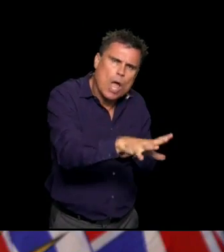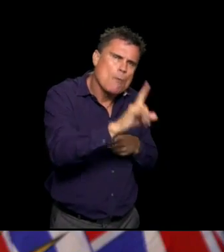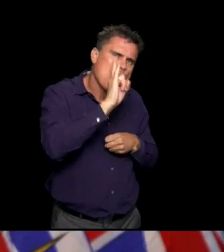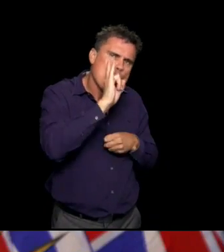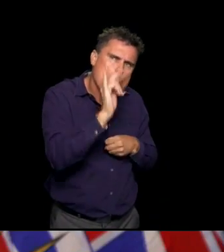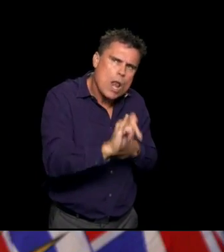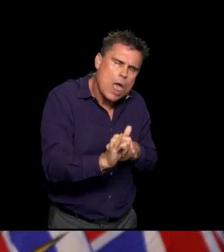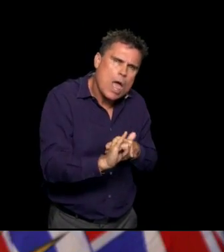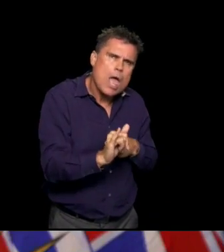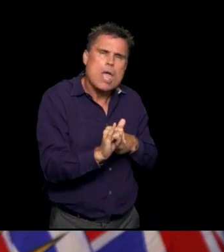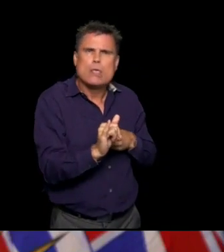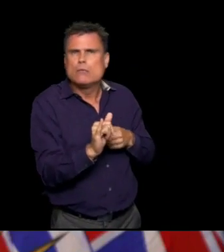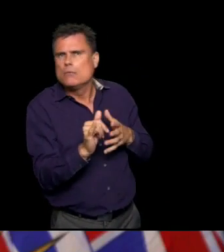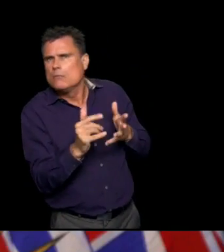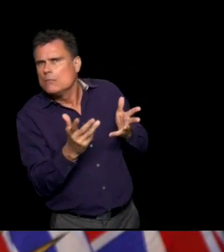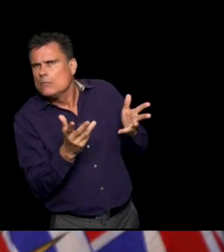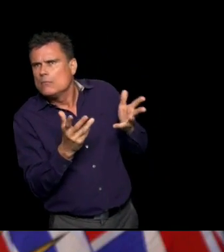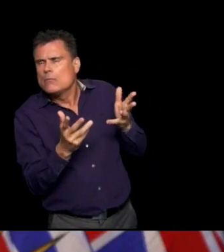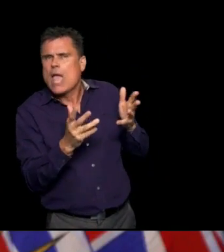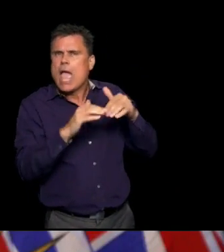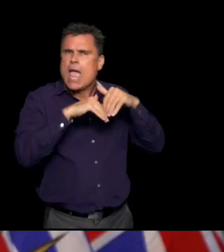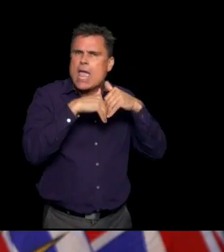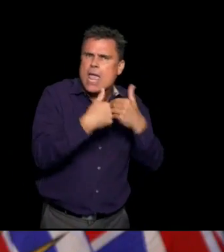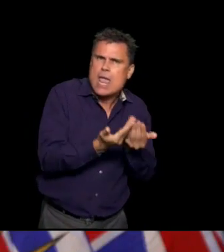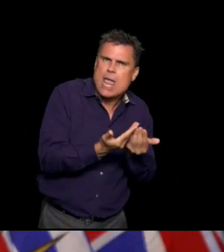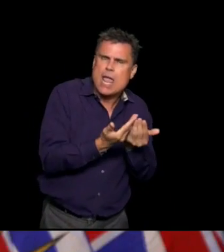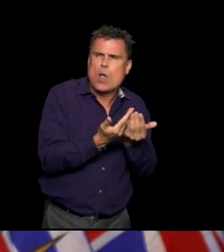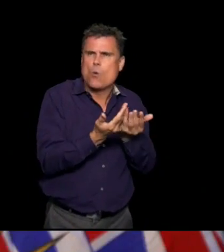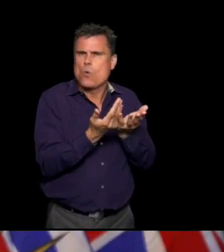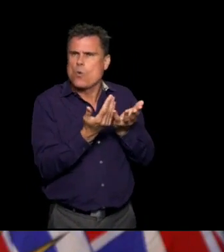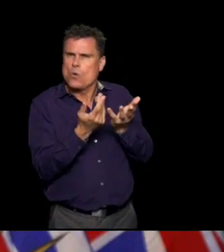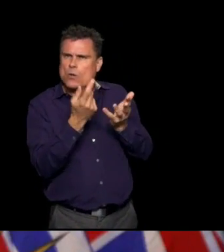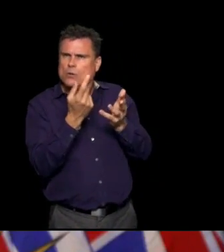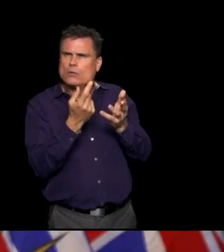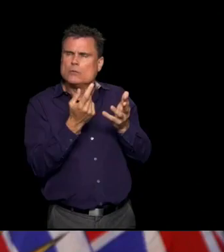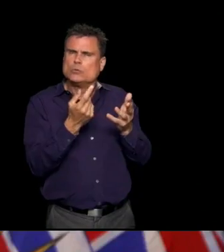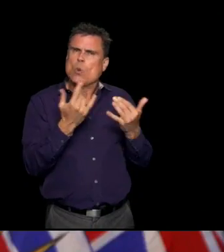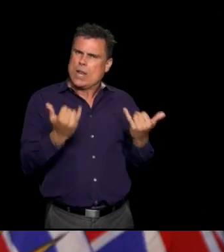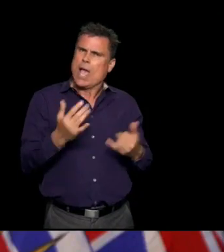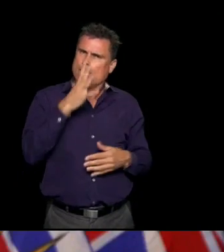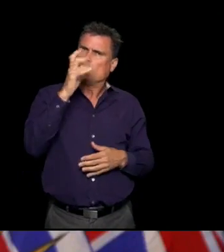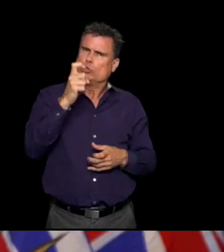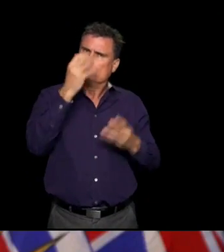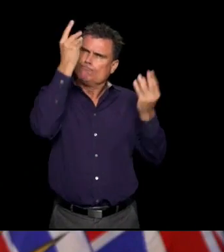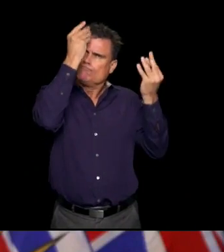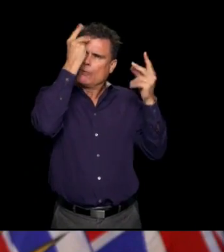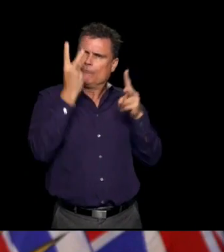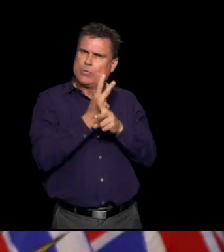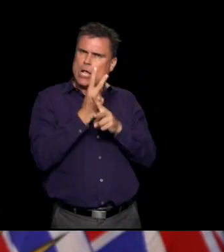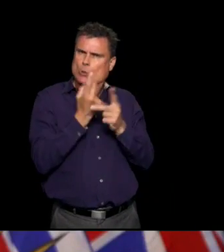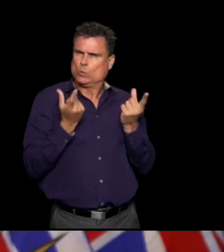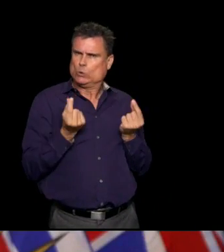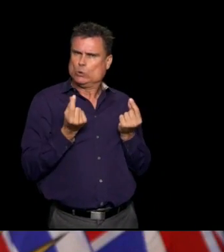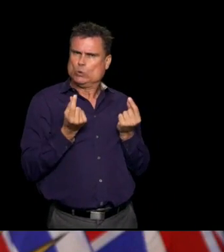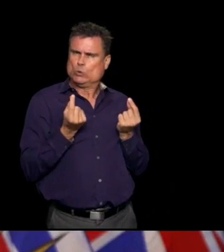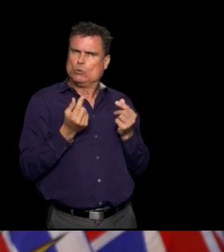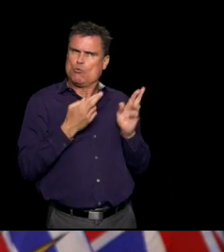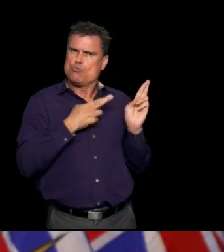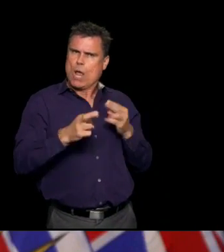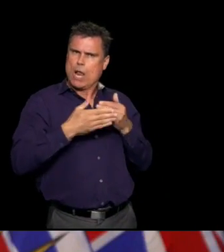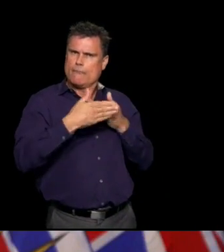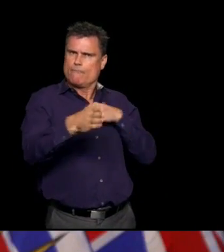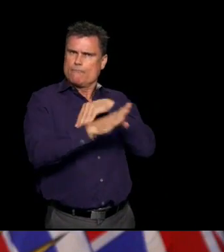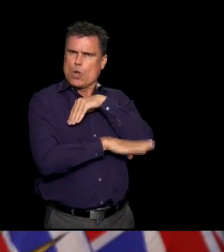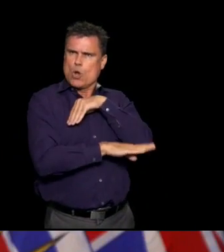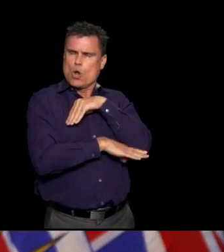weeks of the school. So those are the things that we're going to get started with in a couple of weeks. And it's going to be, it's going to